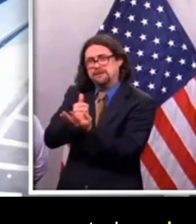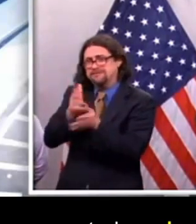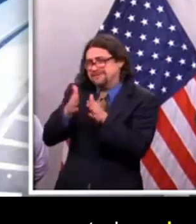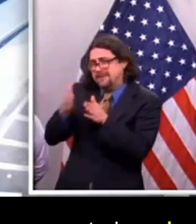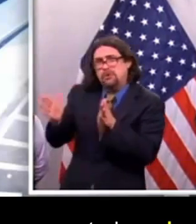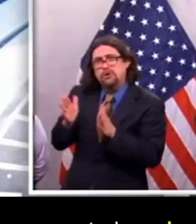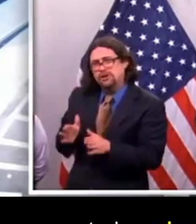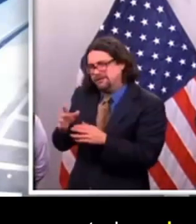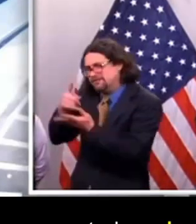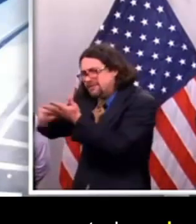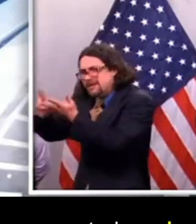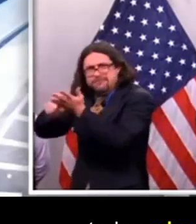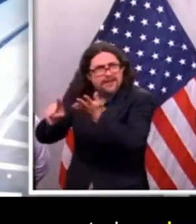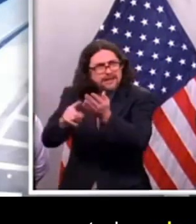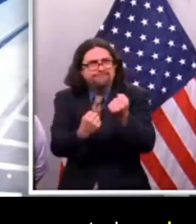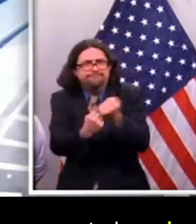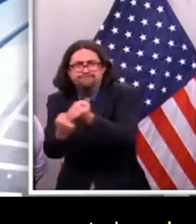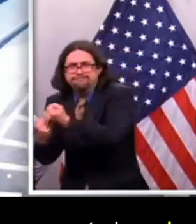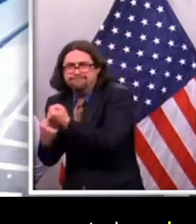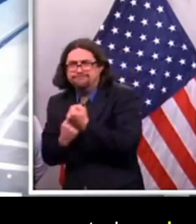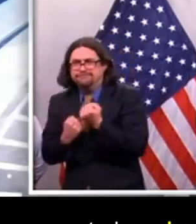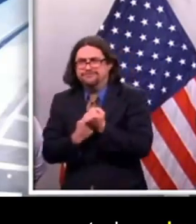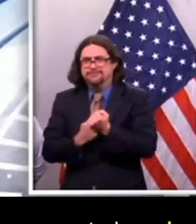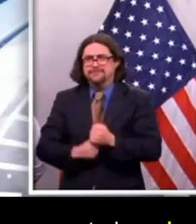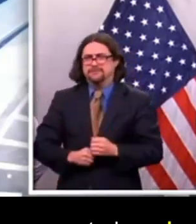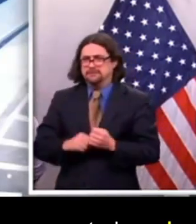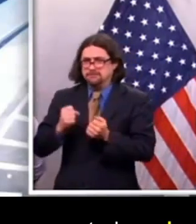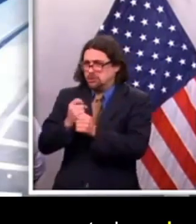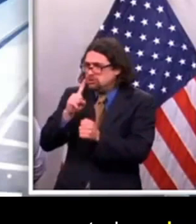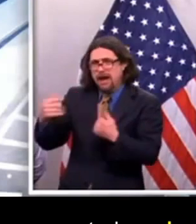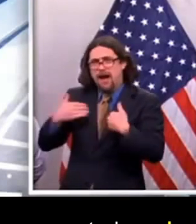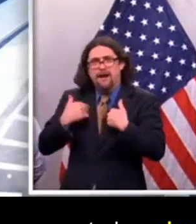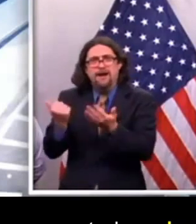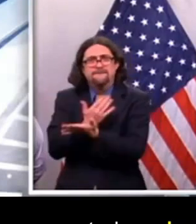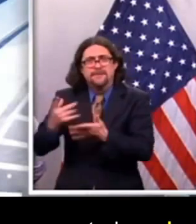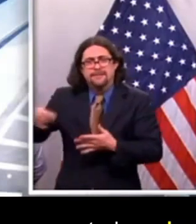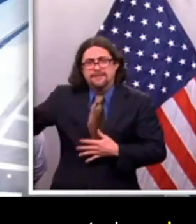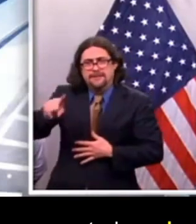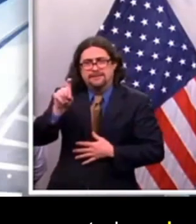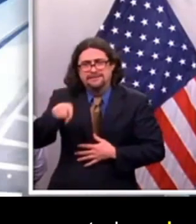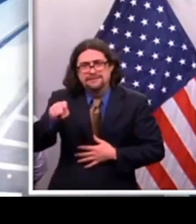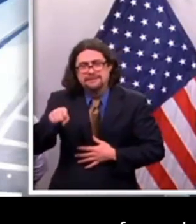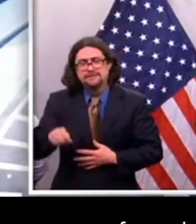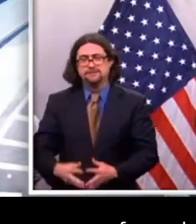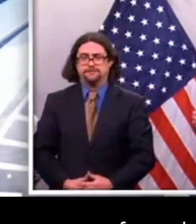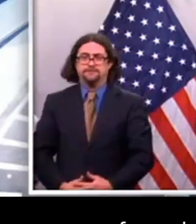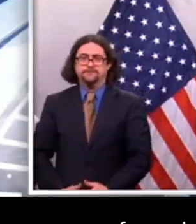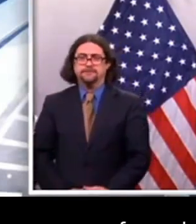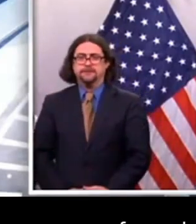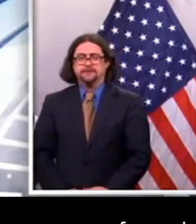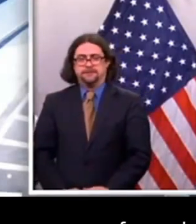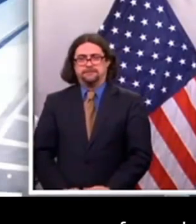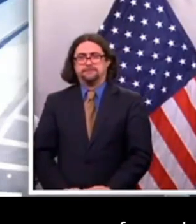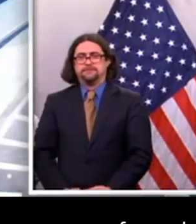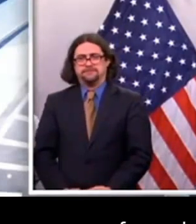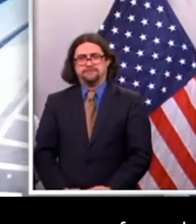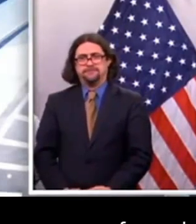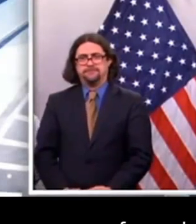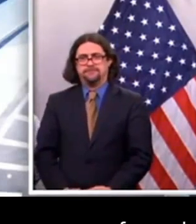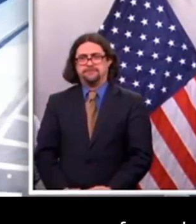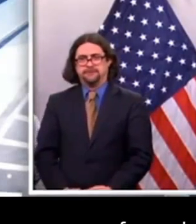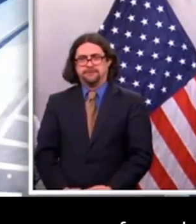what they need. The bottom line here is that thousands and thousands of people who work for this city